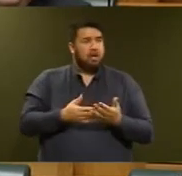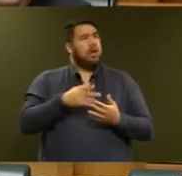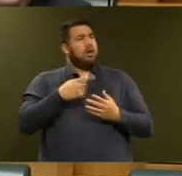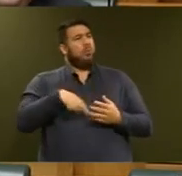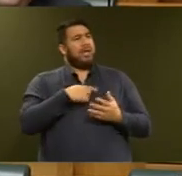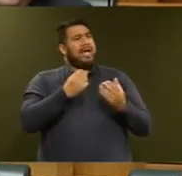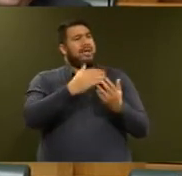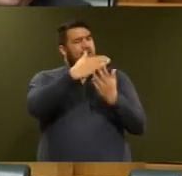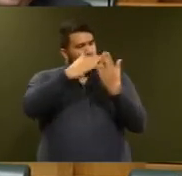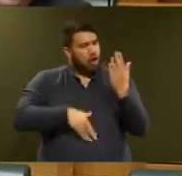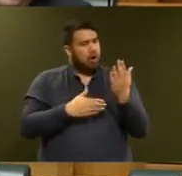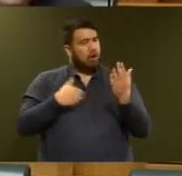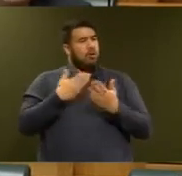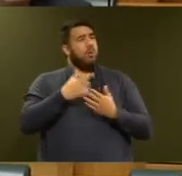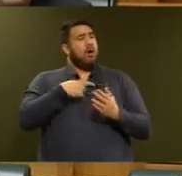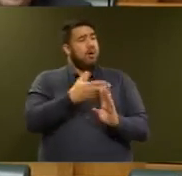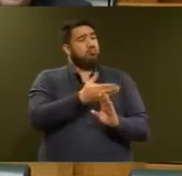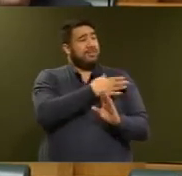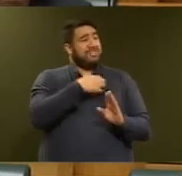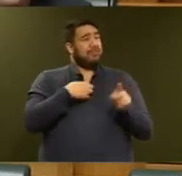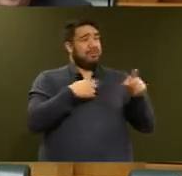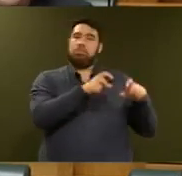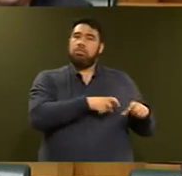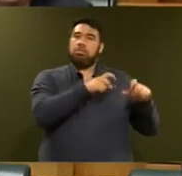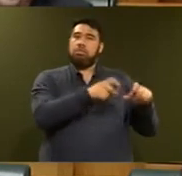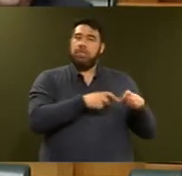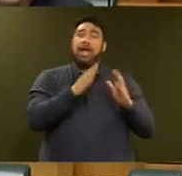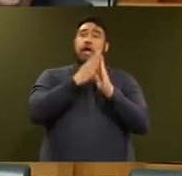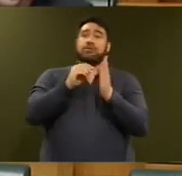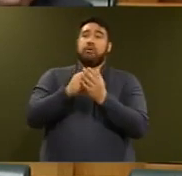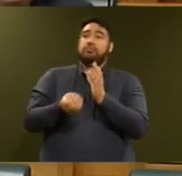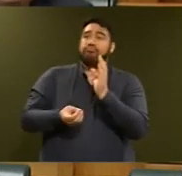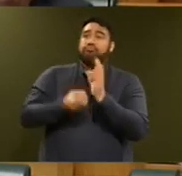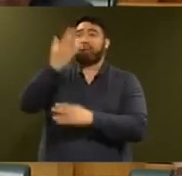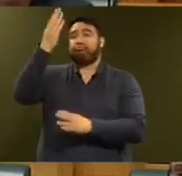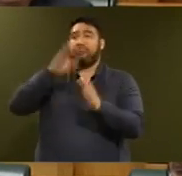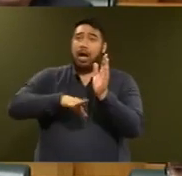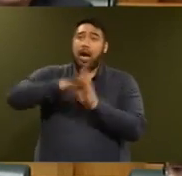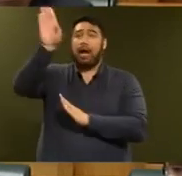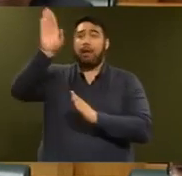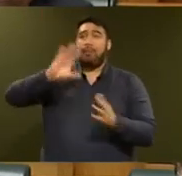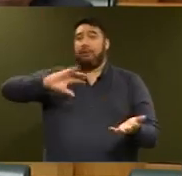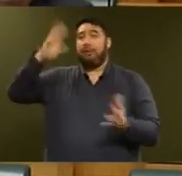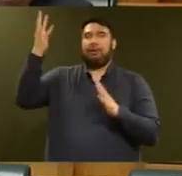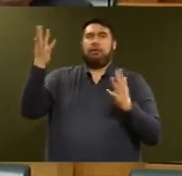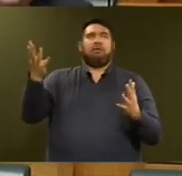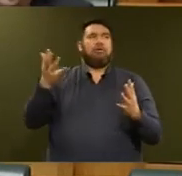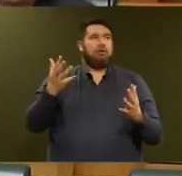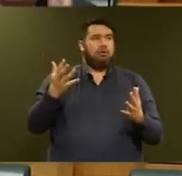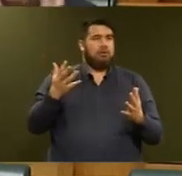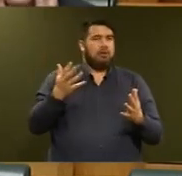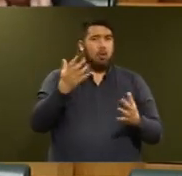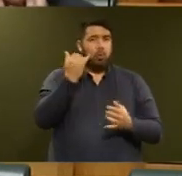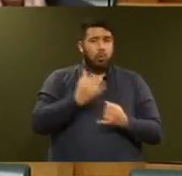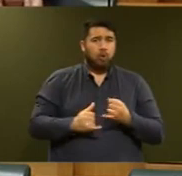waiting list in history because the former government allowed the housing crisis to spin out of control. We have seen the worst